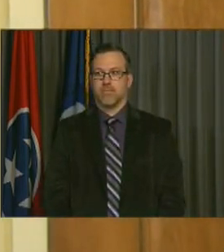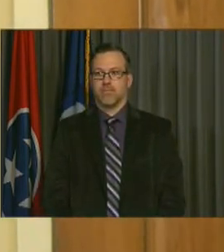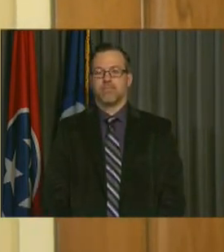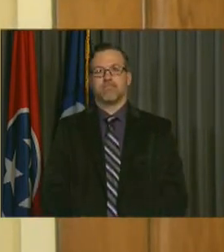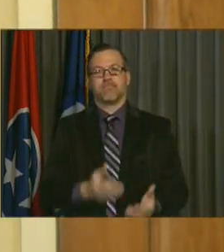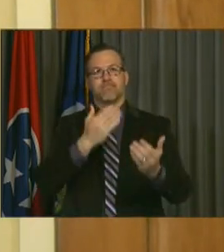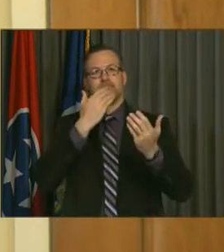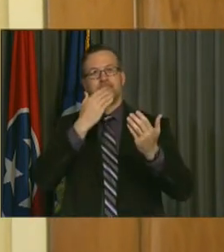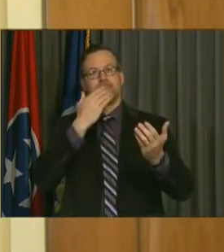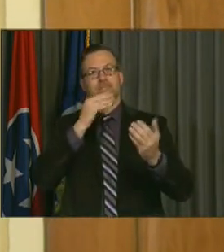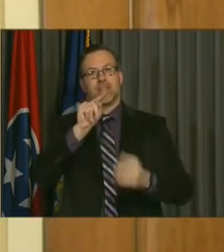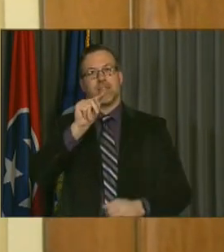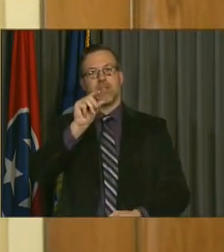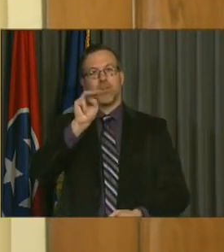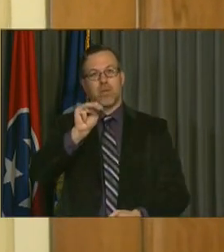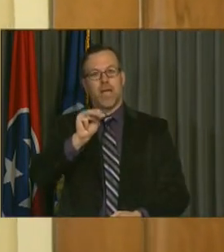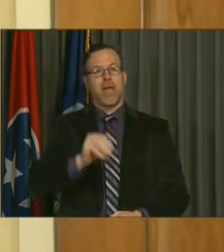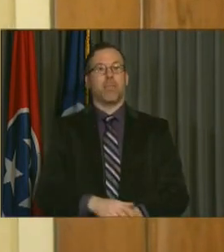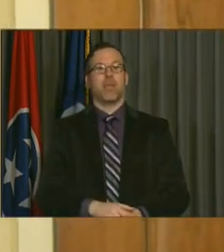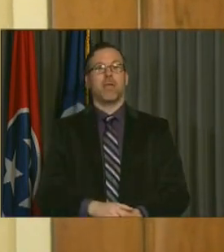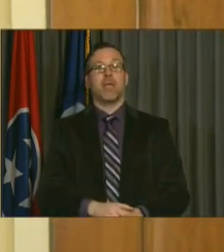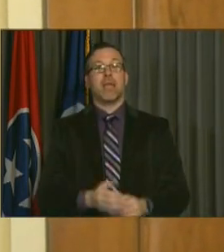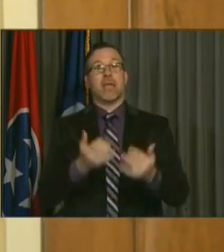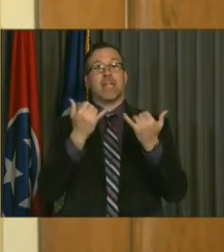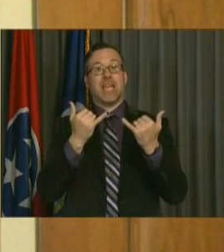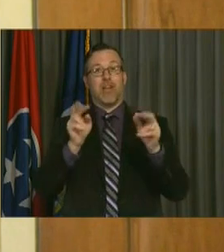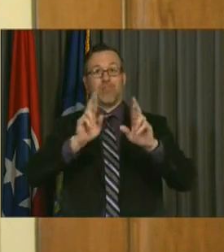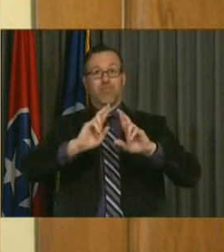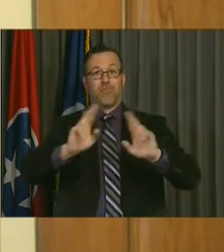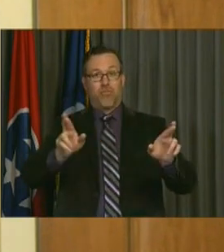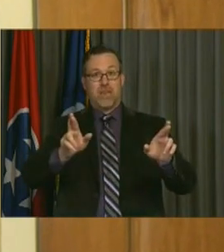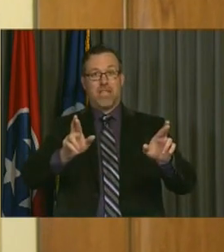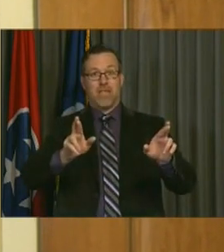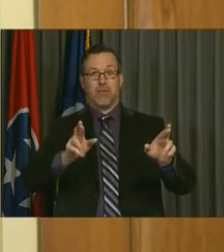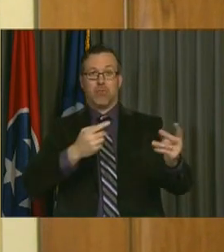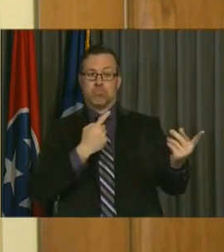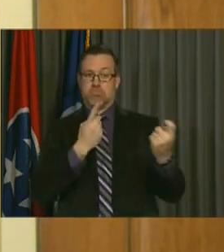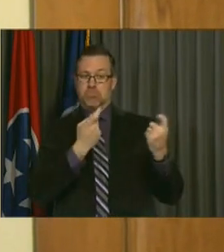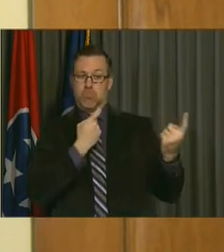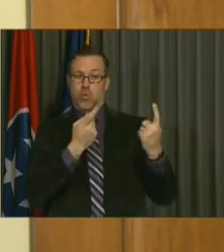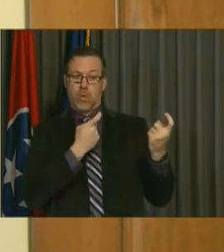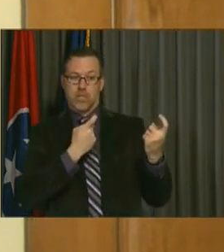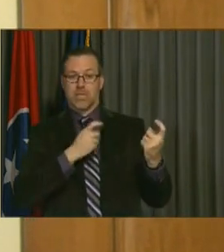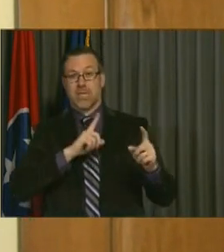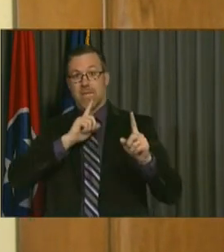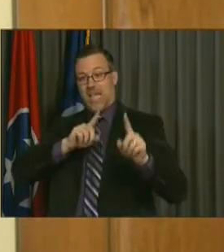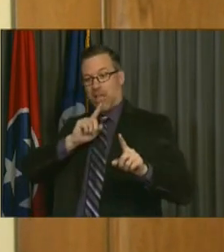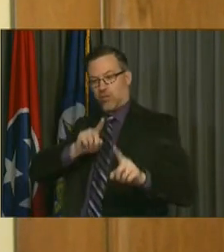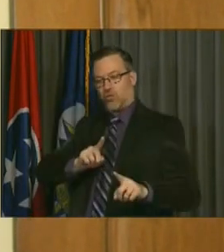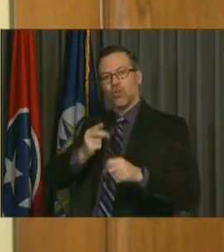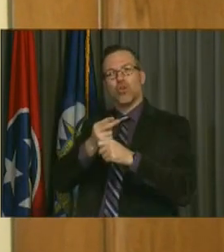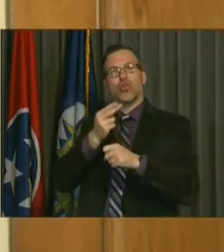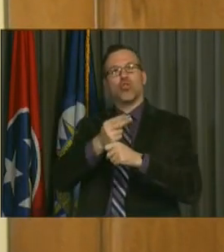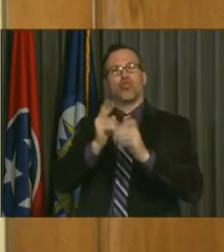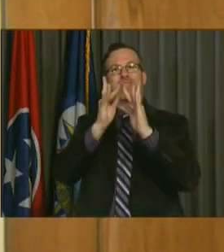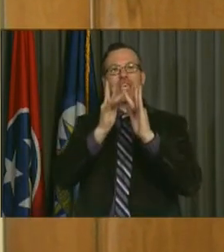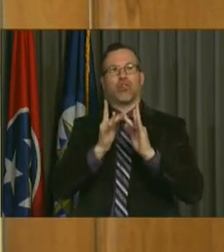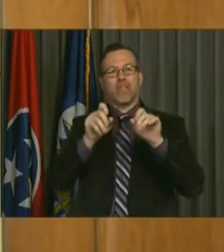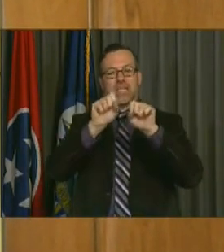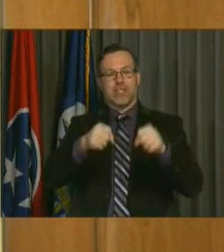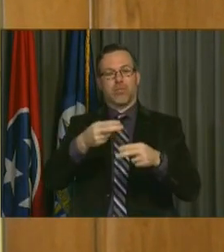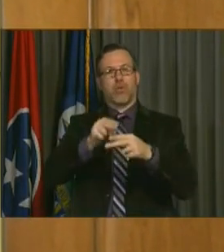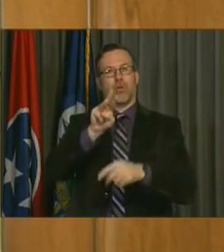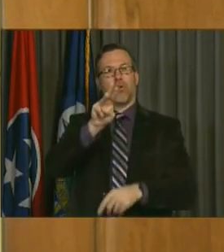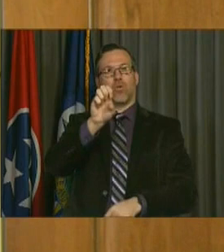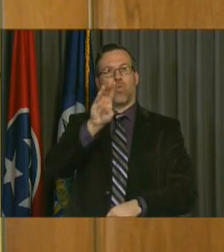Thank you, Tom. Members of council, that brings us to the Q&A portion of this presentation. On your WebEx screen towards the lower right,